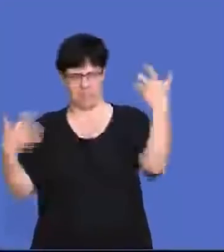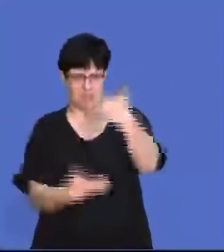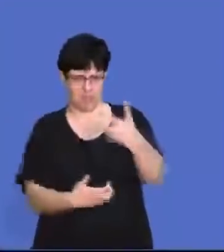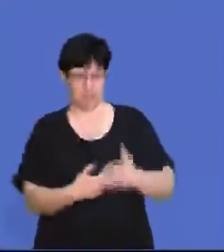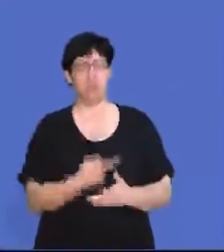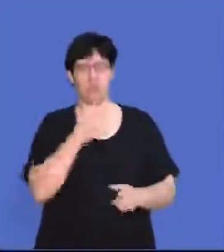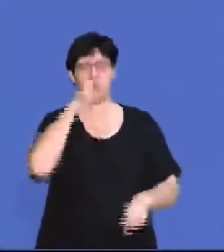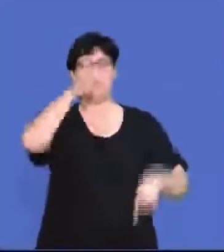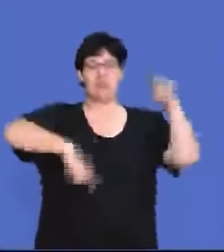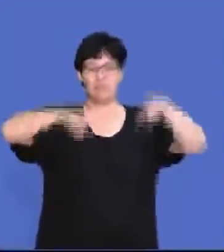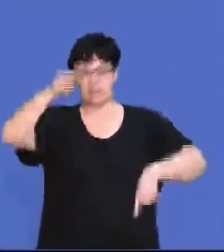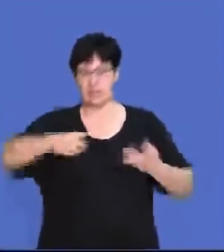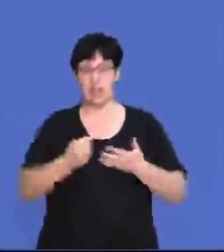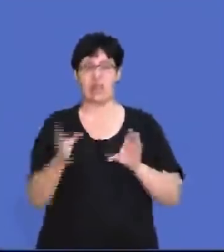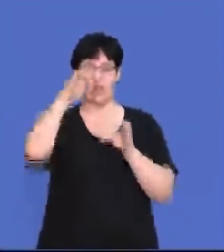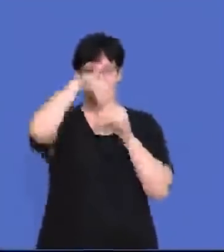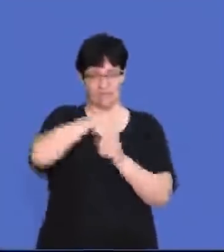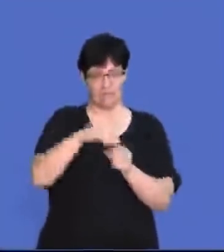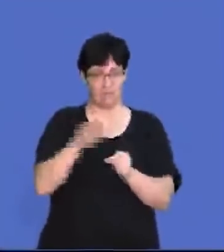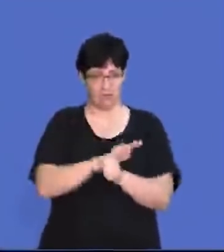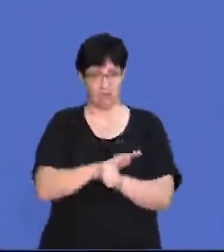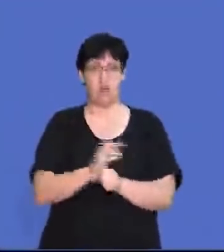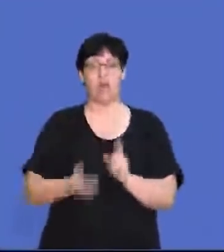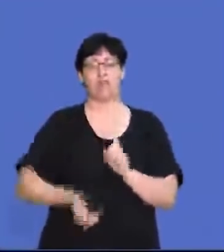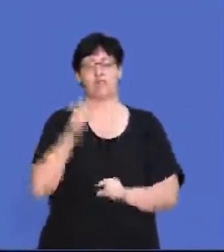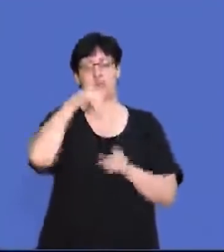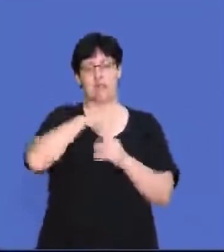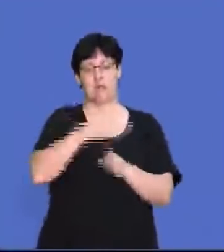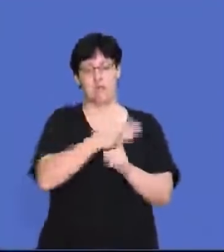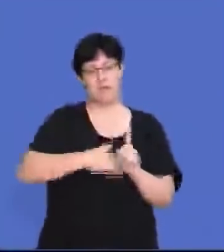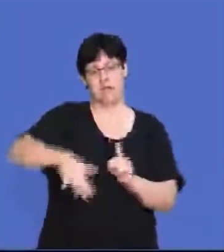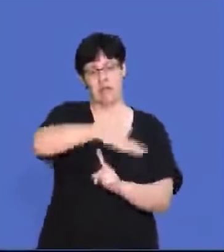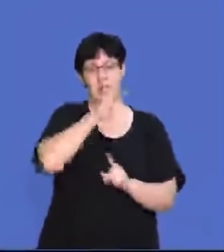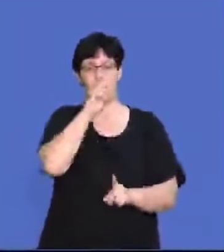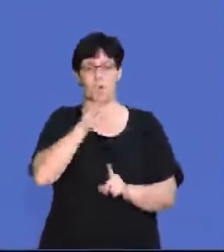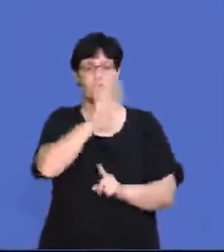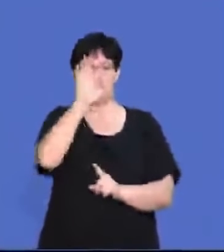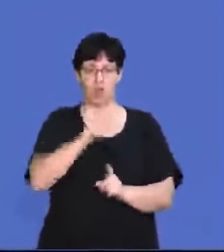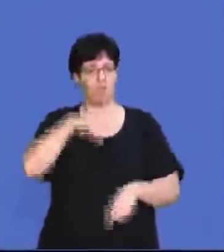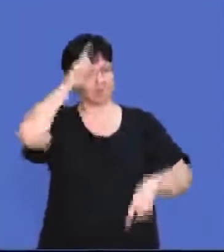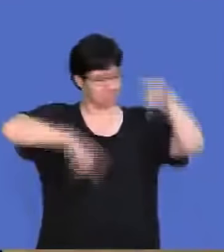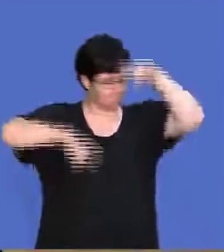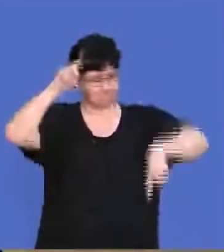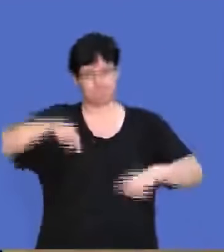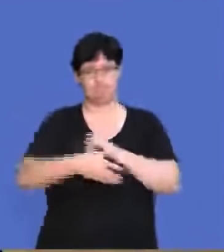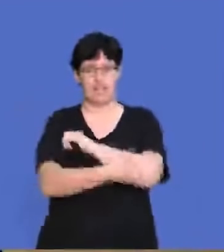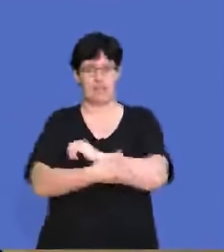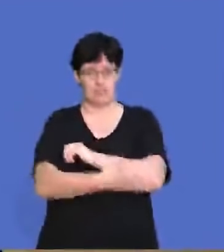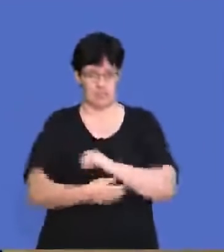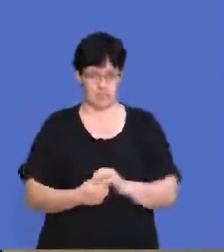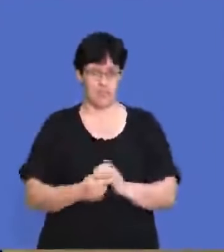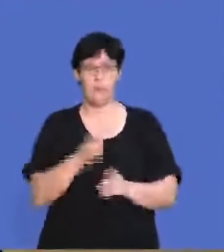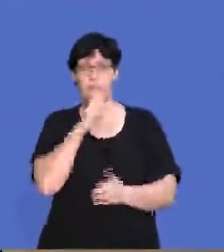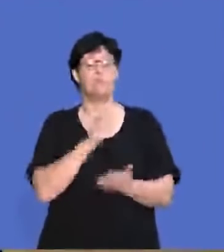And ensure that diversity and inclusivity in the workplace is achieved, right? If we look at, Africa, we're a very diverse